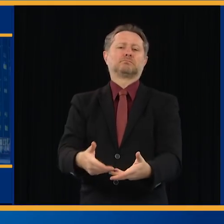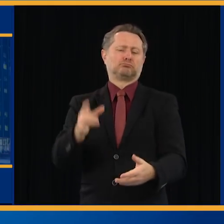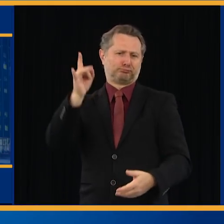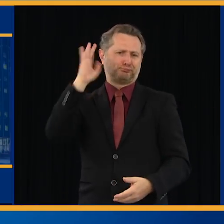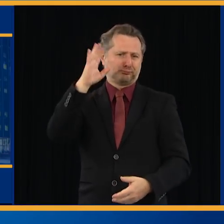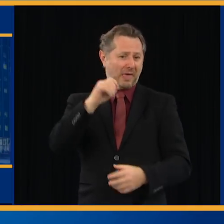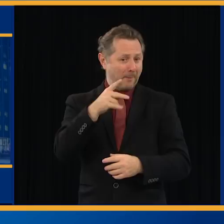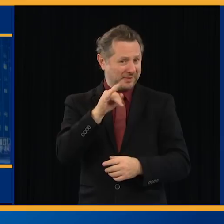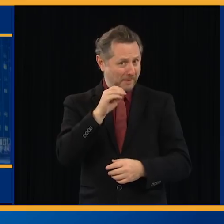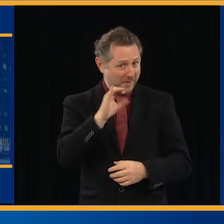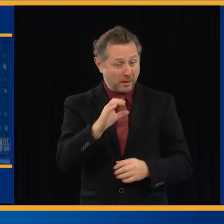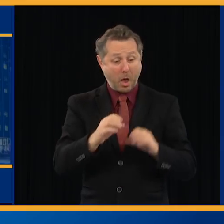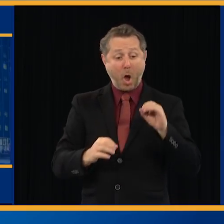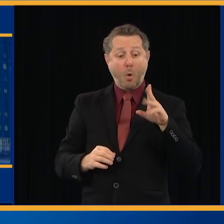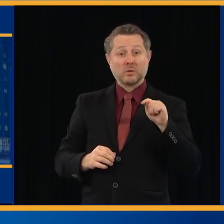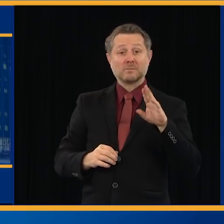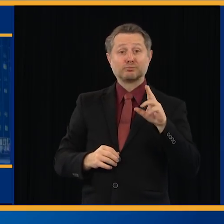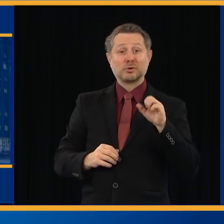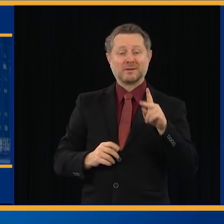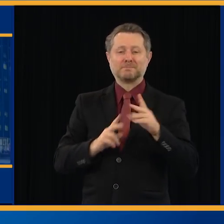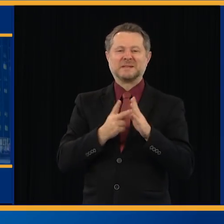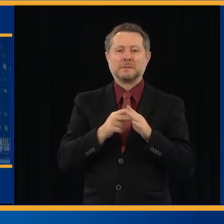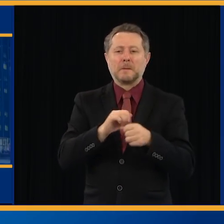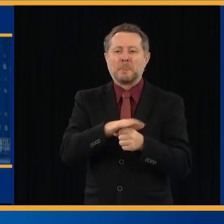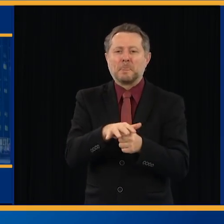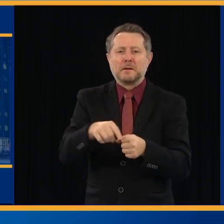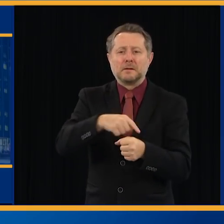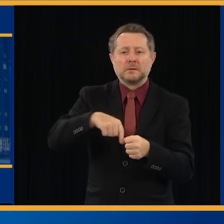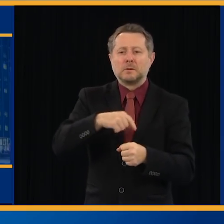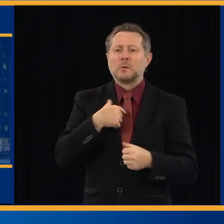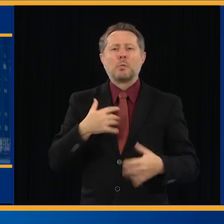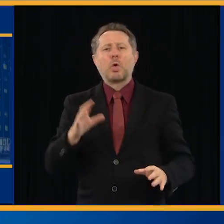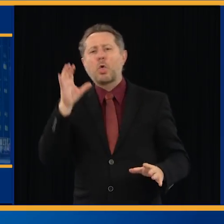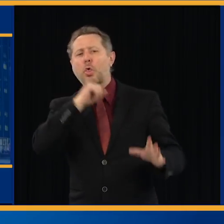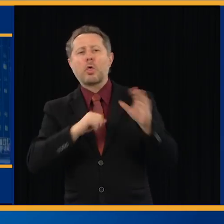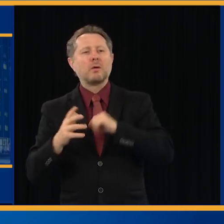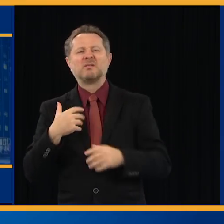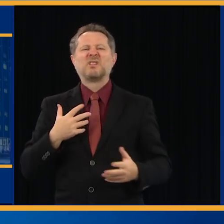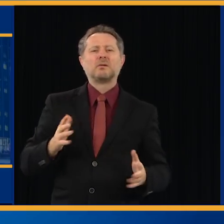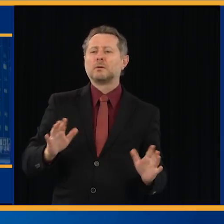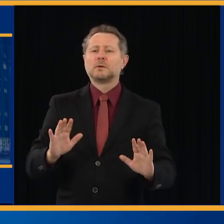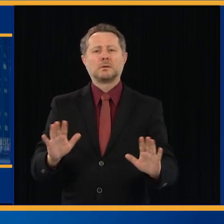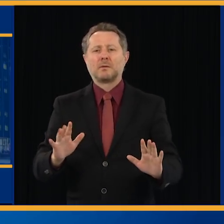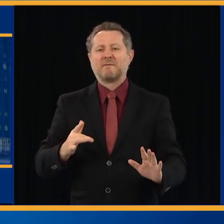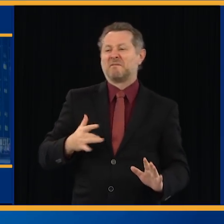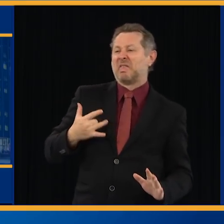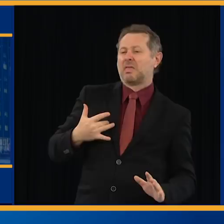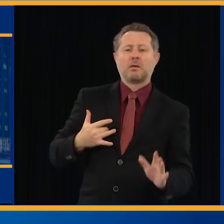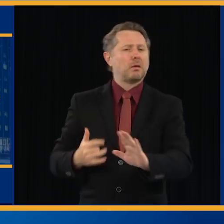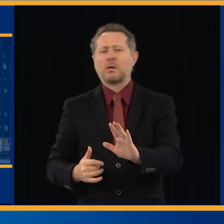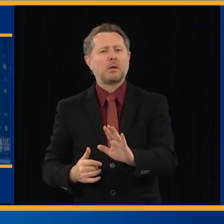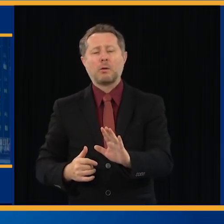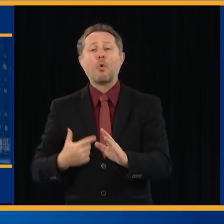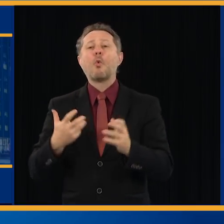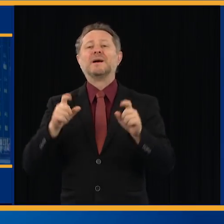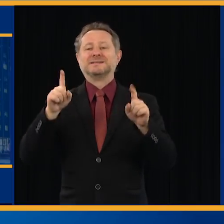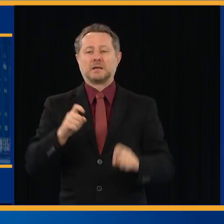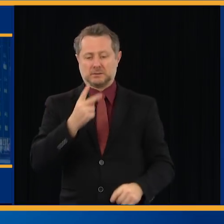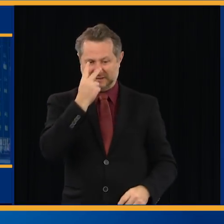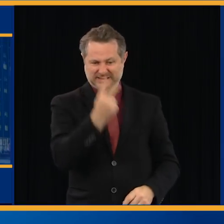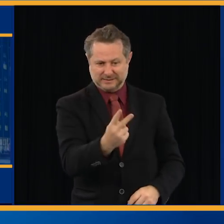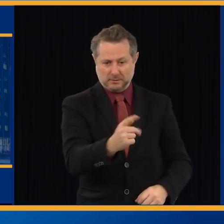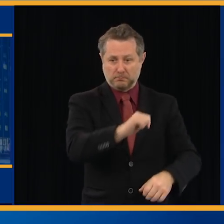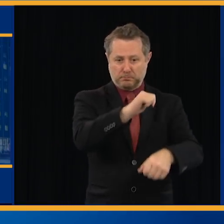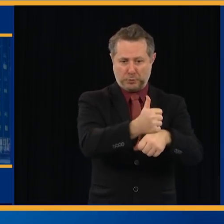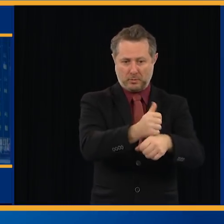Get the numbers. Do the testing. Get the numbers. Rely on the numbers. The second fact you have to deal with as a